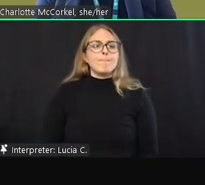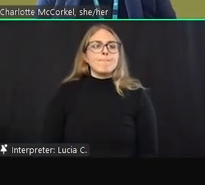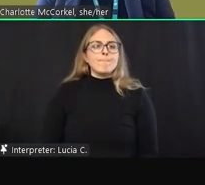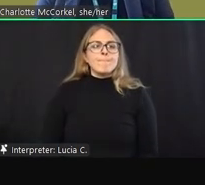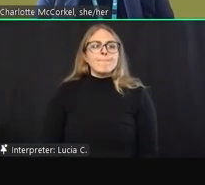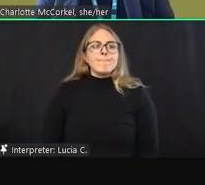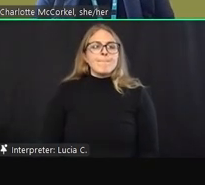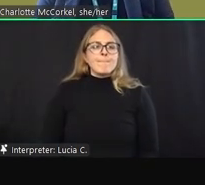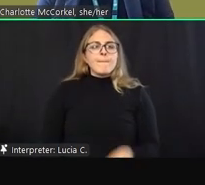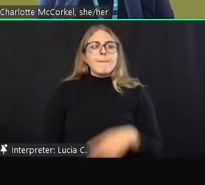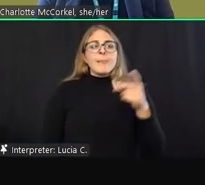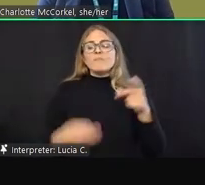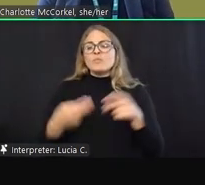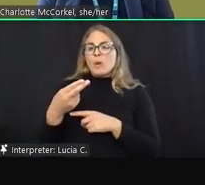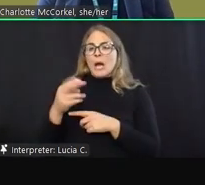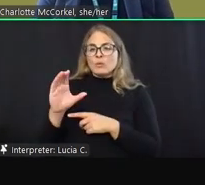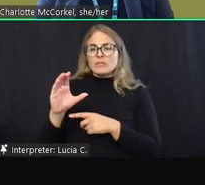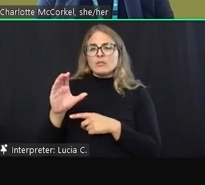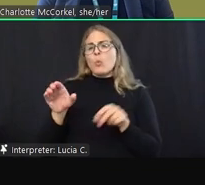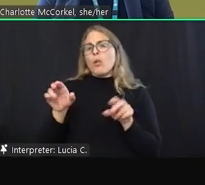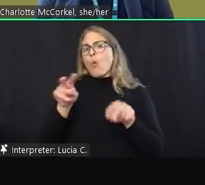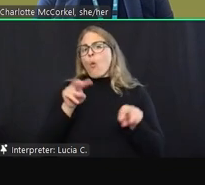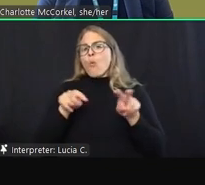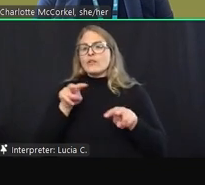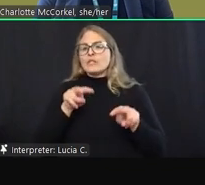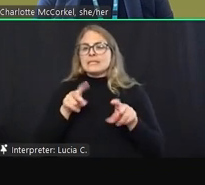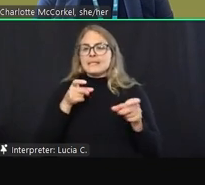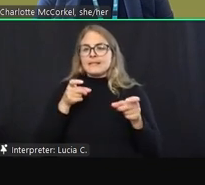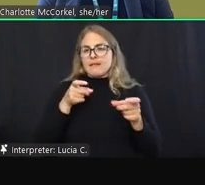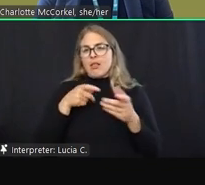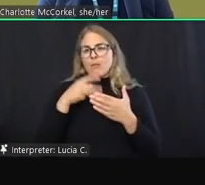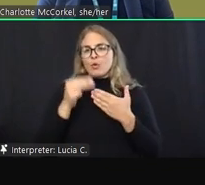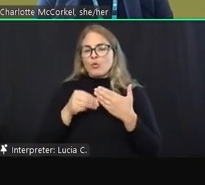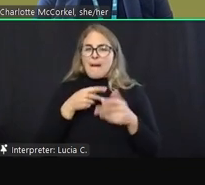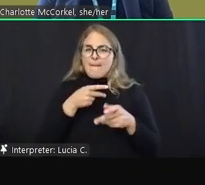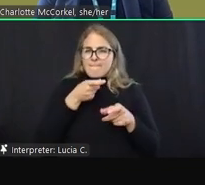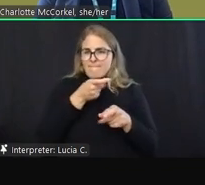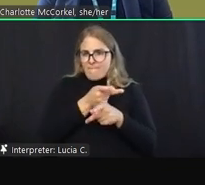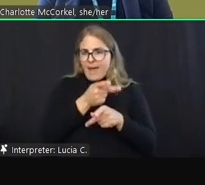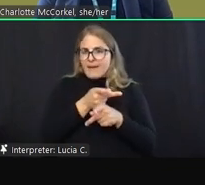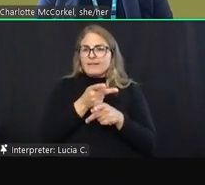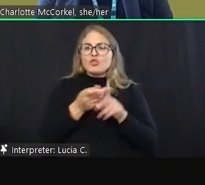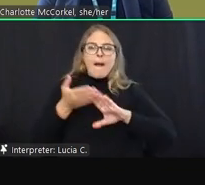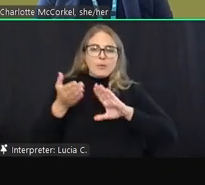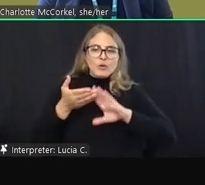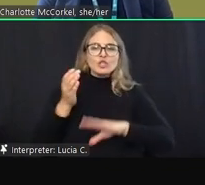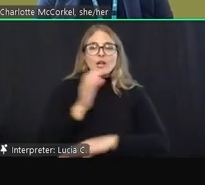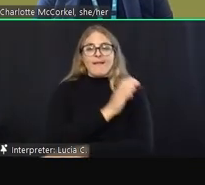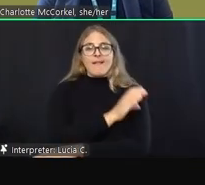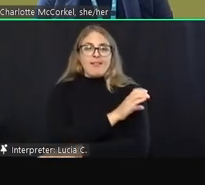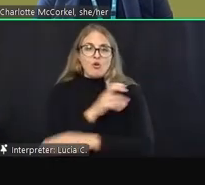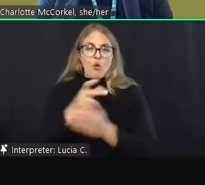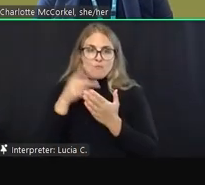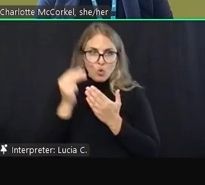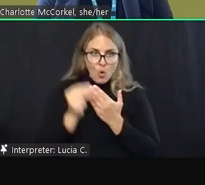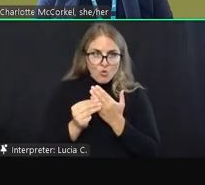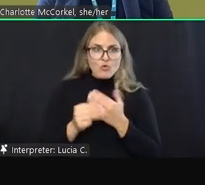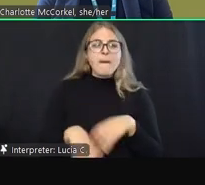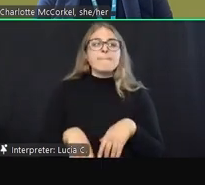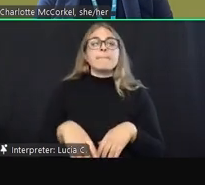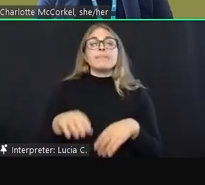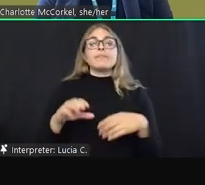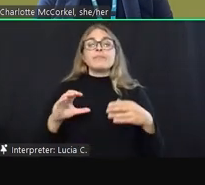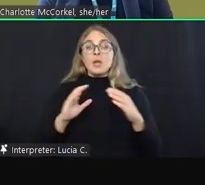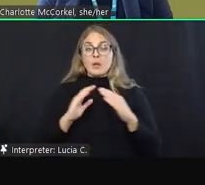So Howard Center will oversee the program and manage the operation, operational and clinical programming. Community health centers